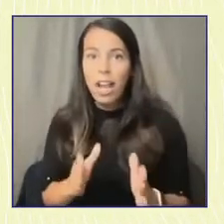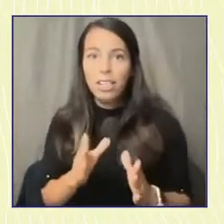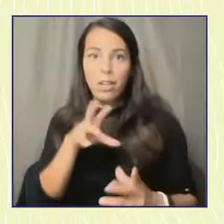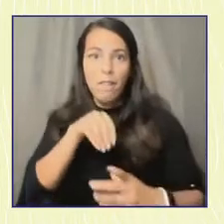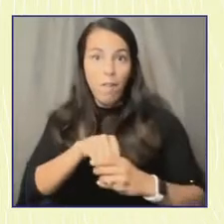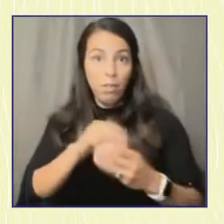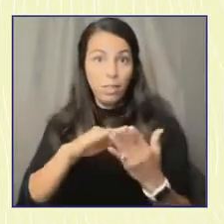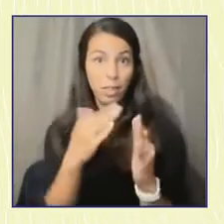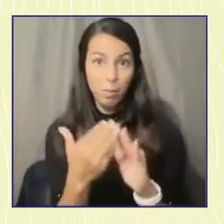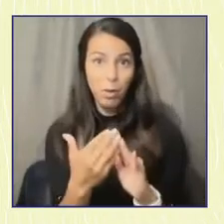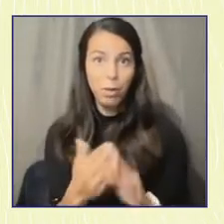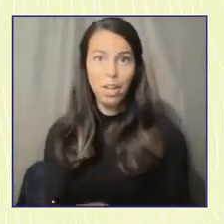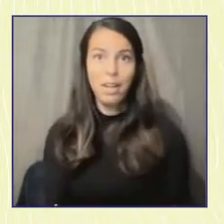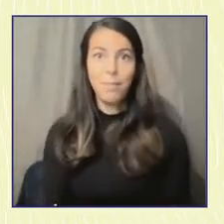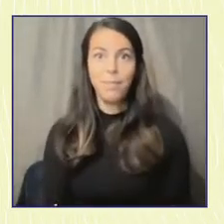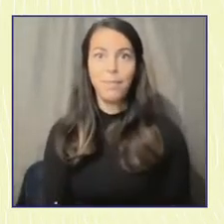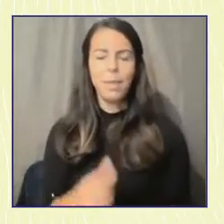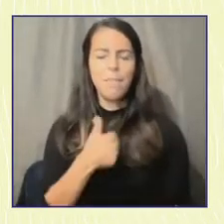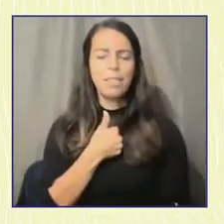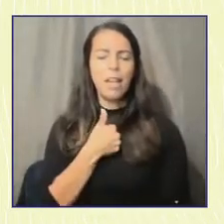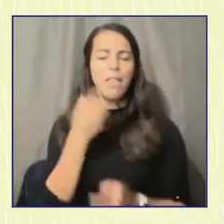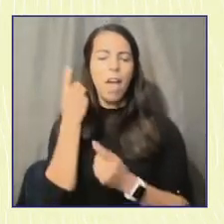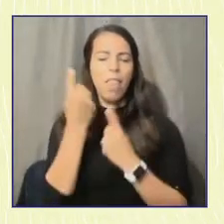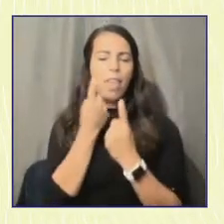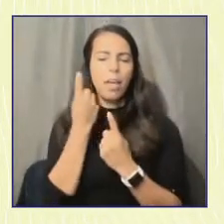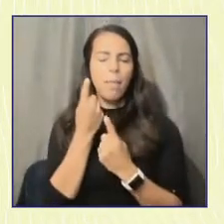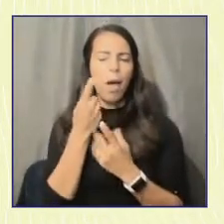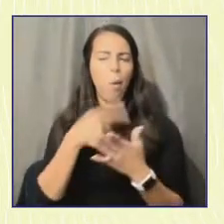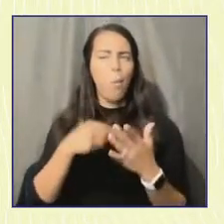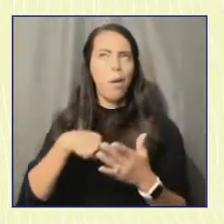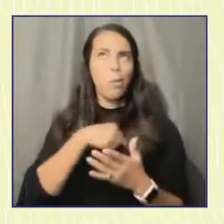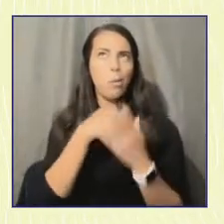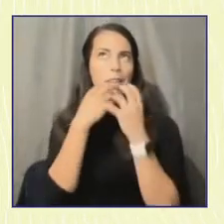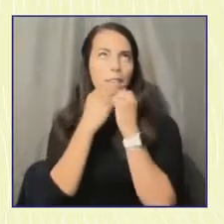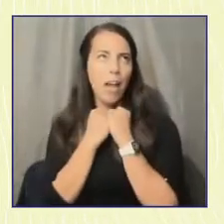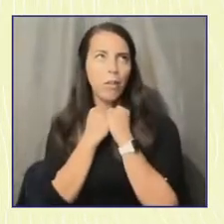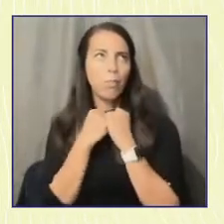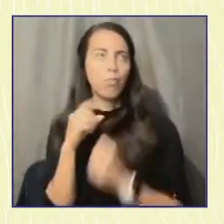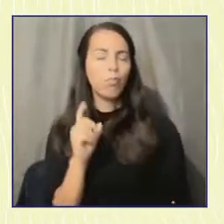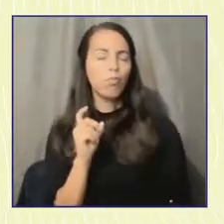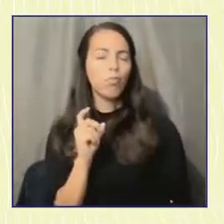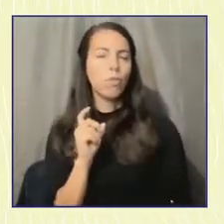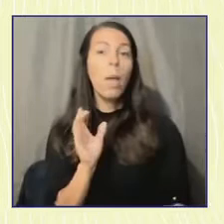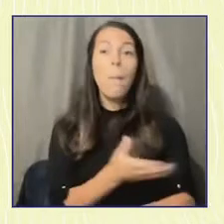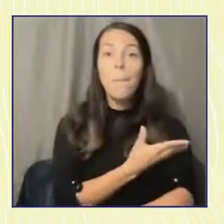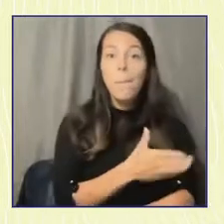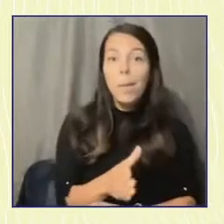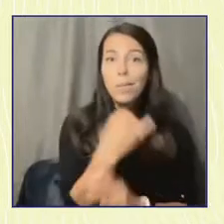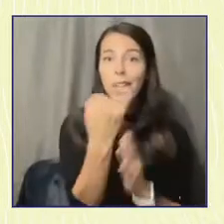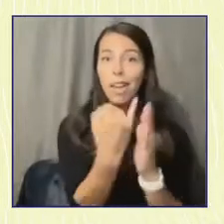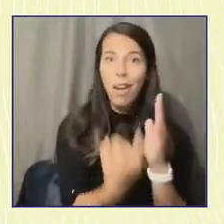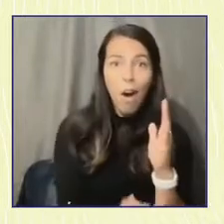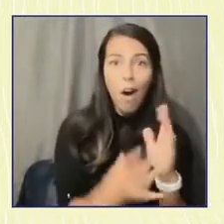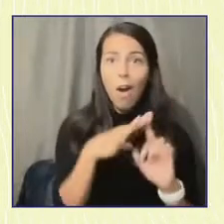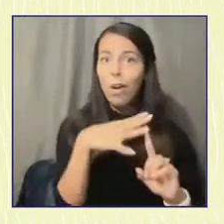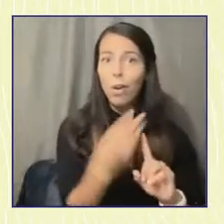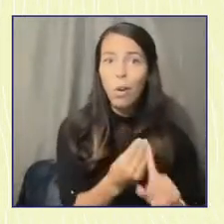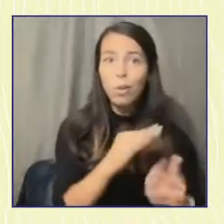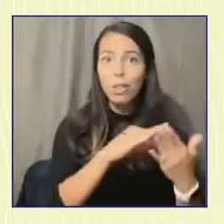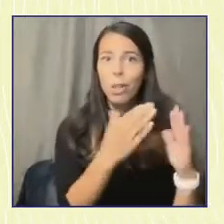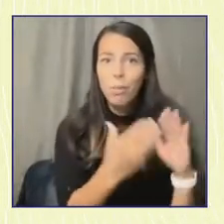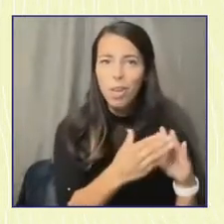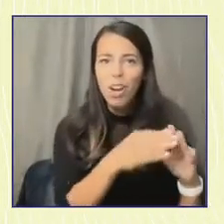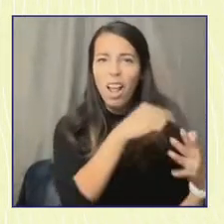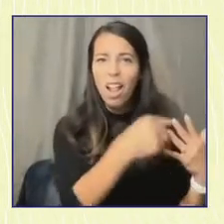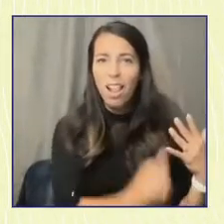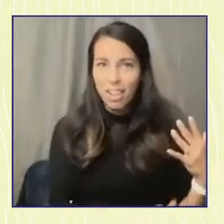myself, I think about what do we value? And that includes music, art, culture, and community. I think